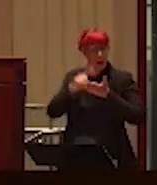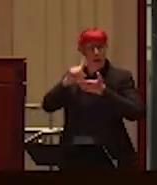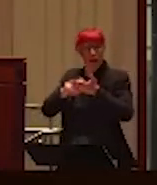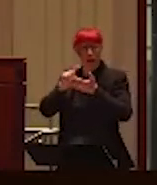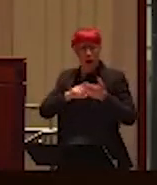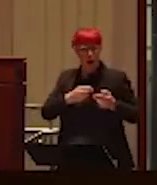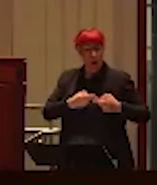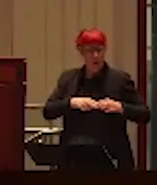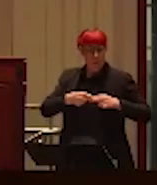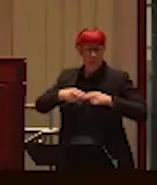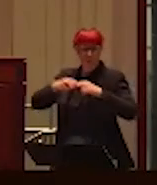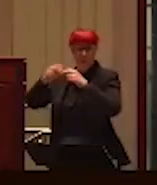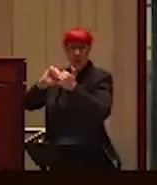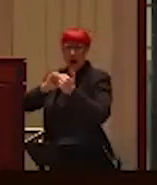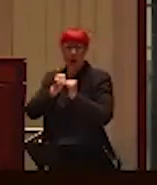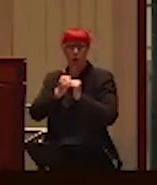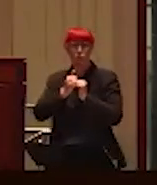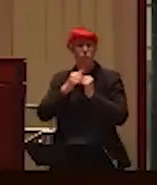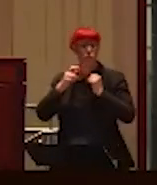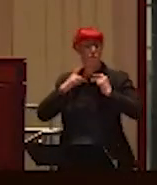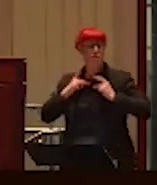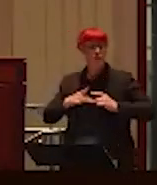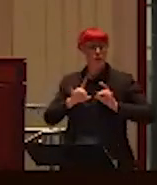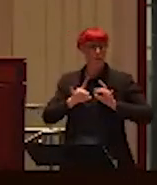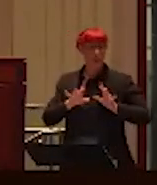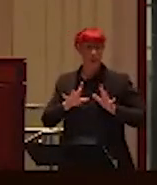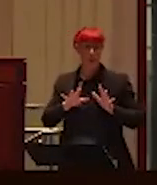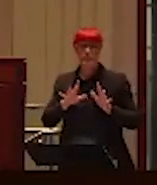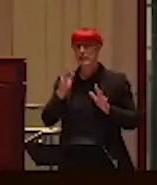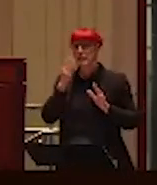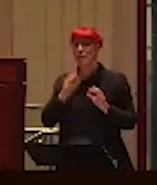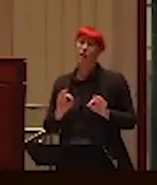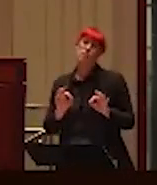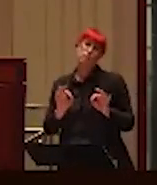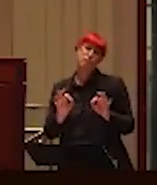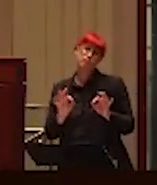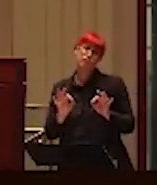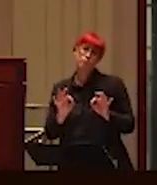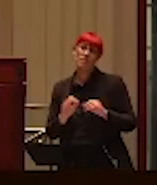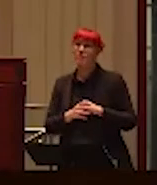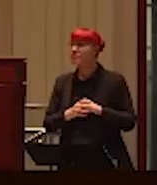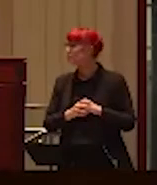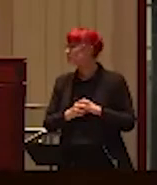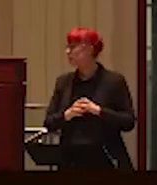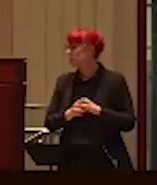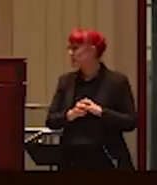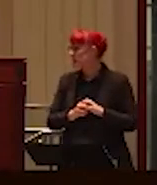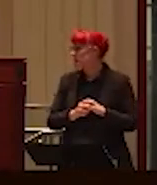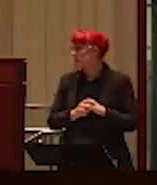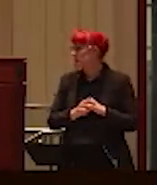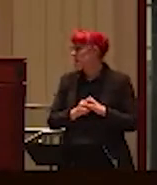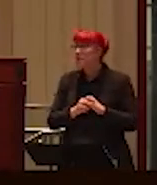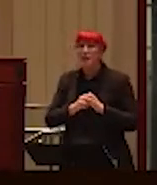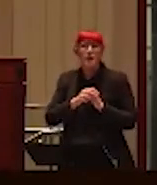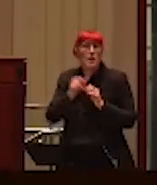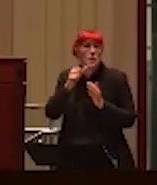the, the physical violence started in what seemed like kind of a very innocuous way where she crumpled up a little two inch by two inch post-it note